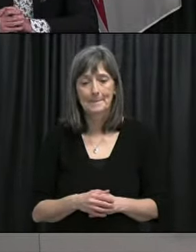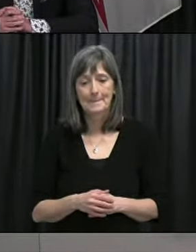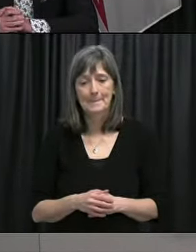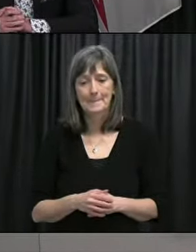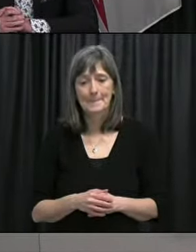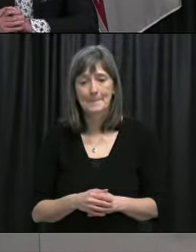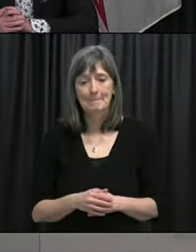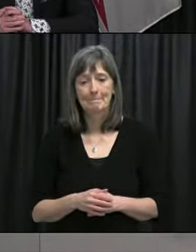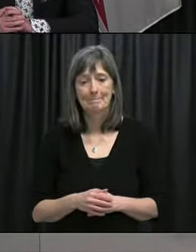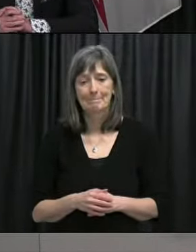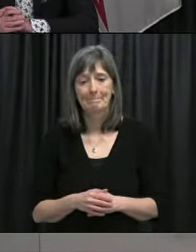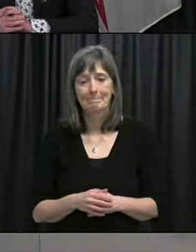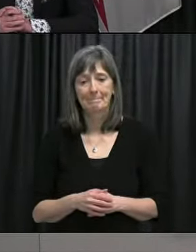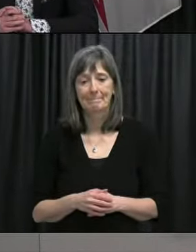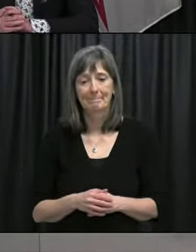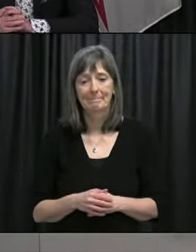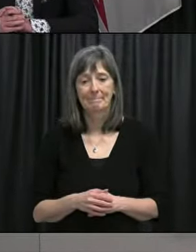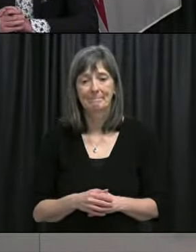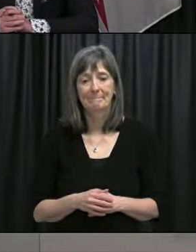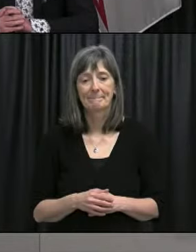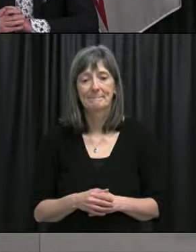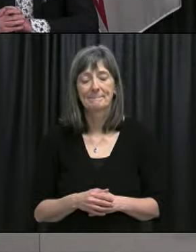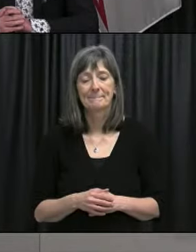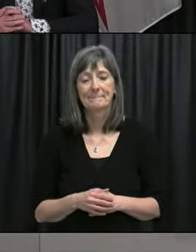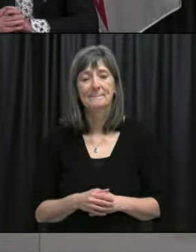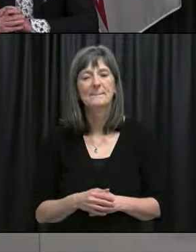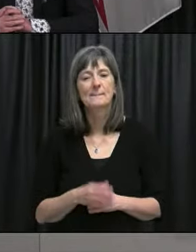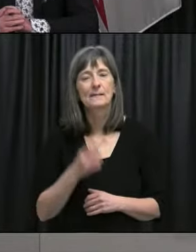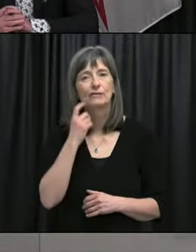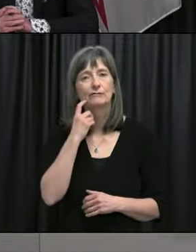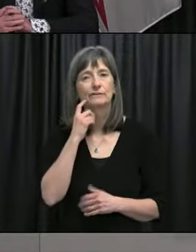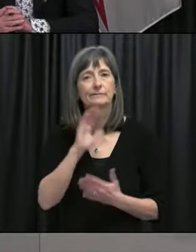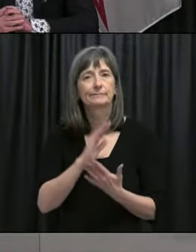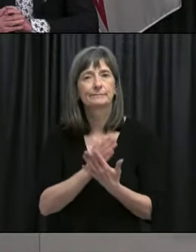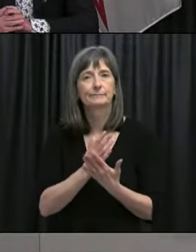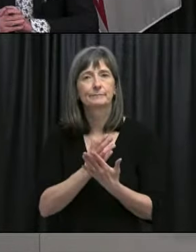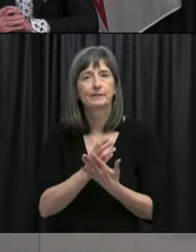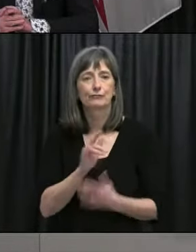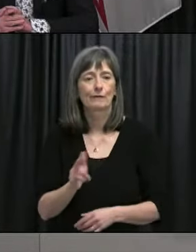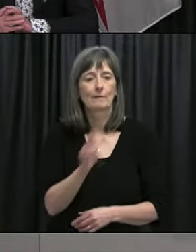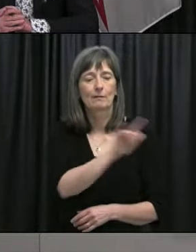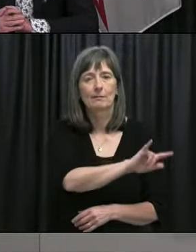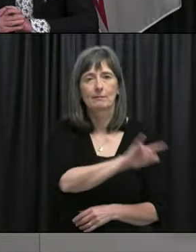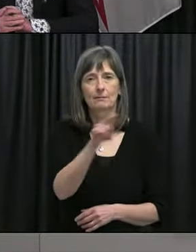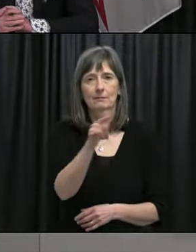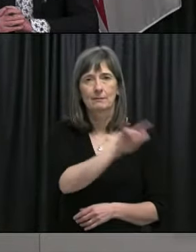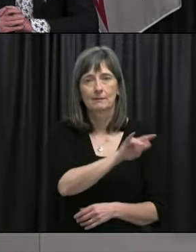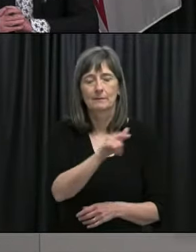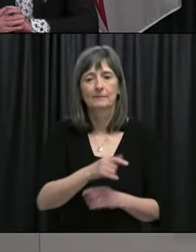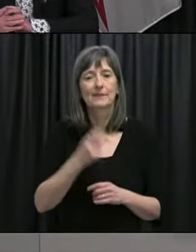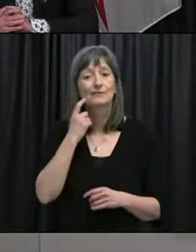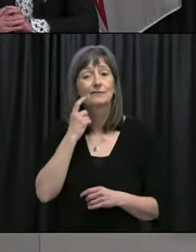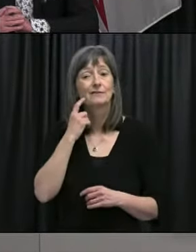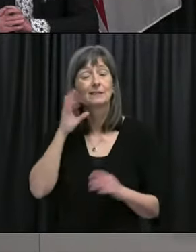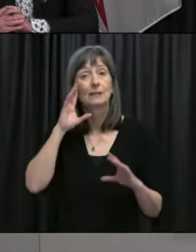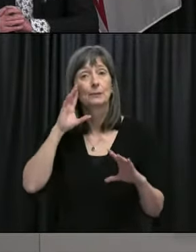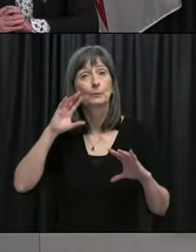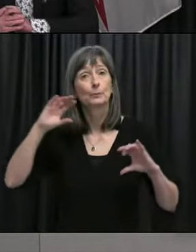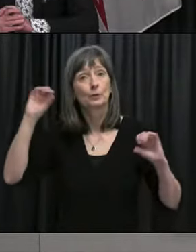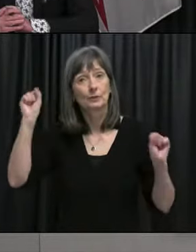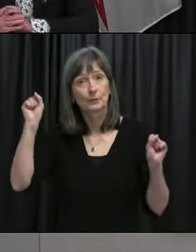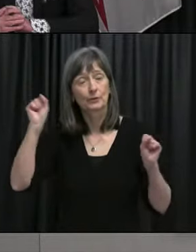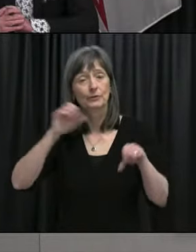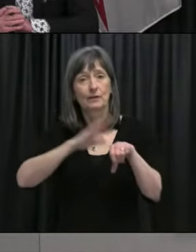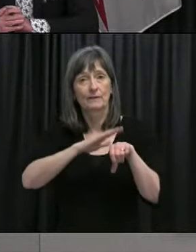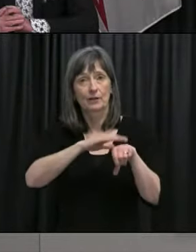a bit of a follow-up to the question there about travel between provinces. originally there was a call by the Premier's Advisory Council